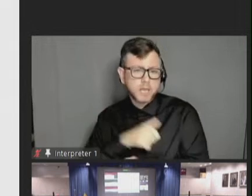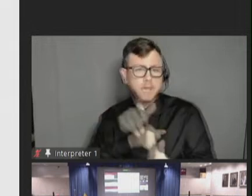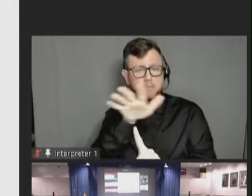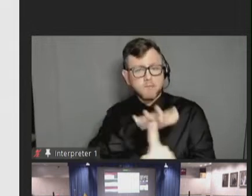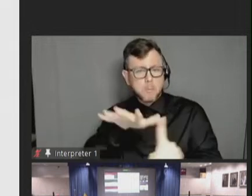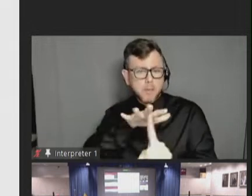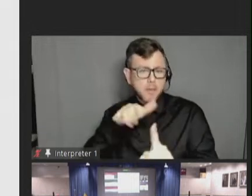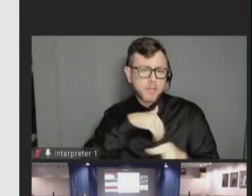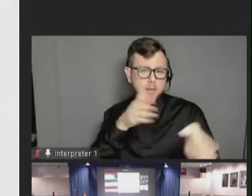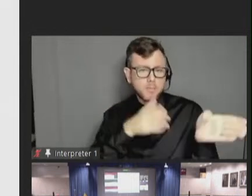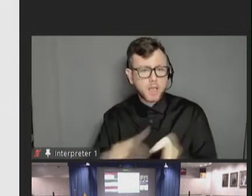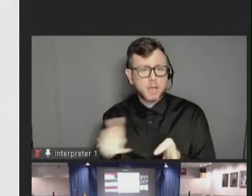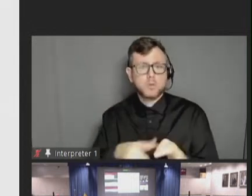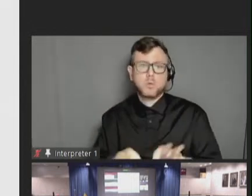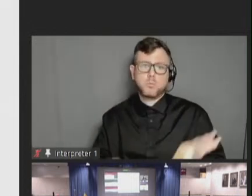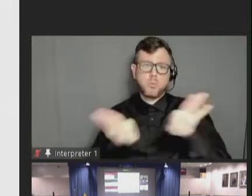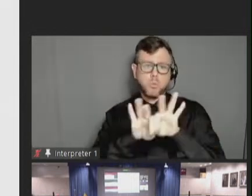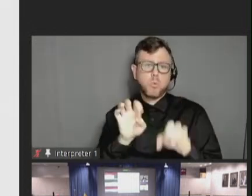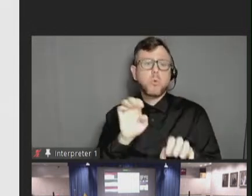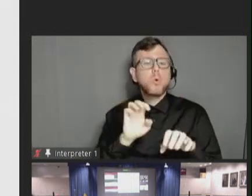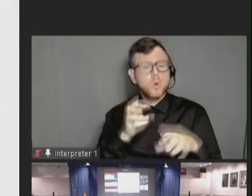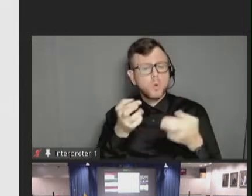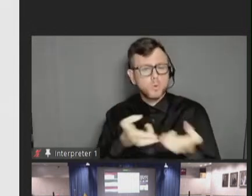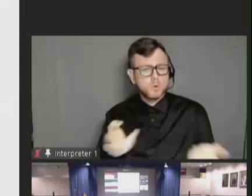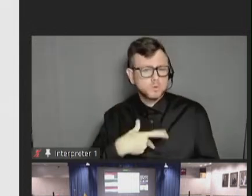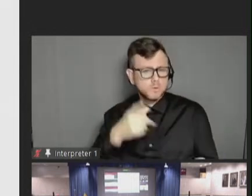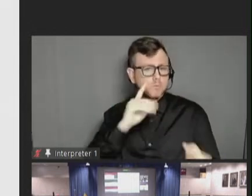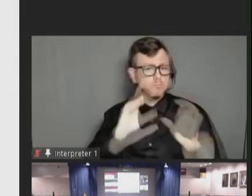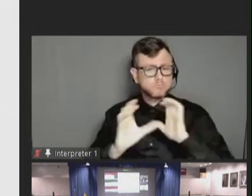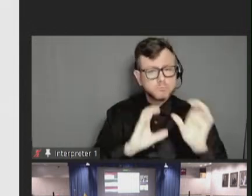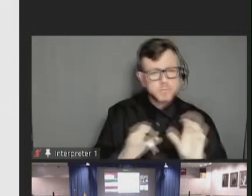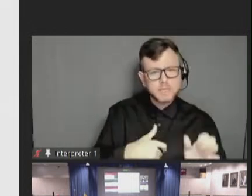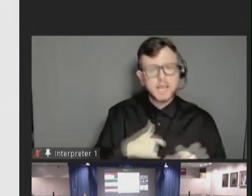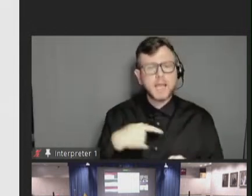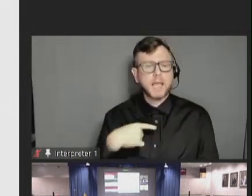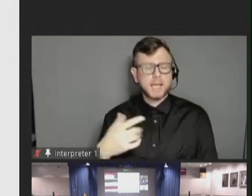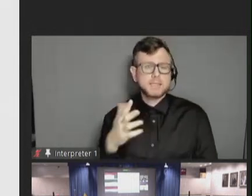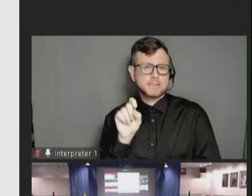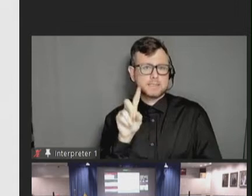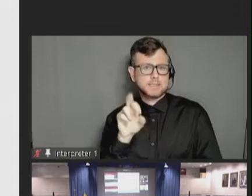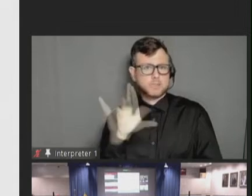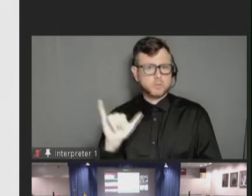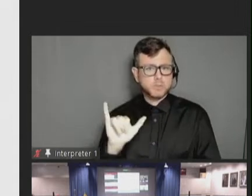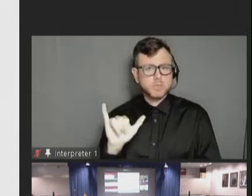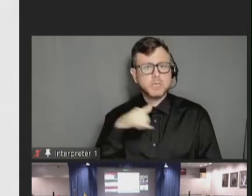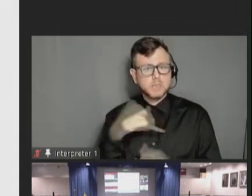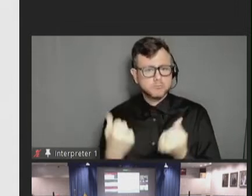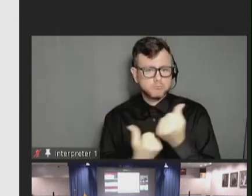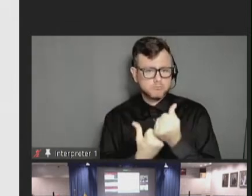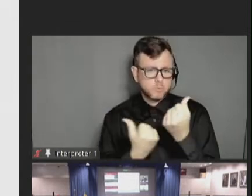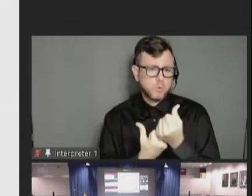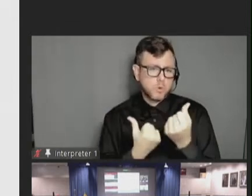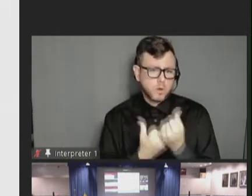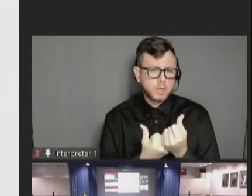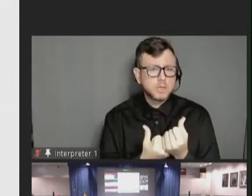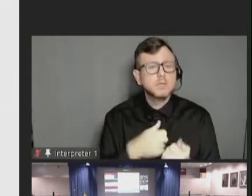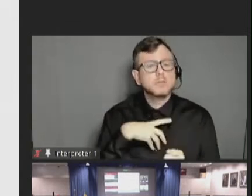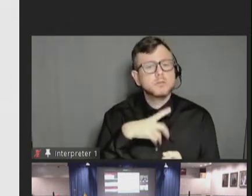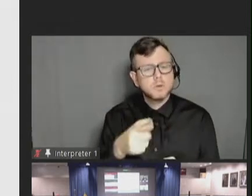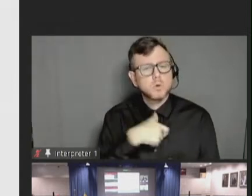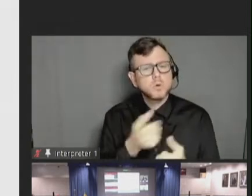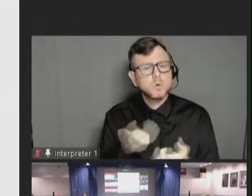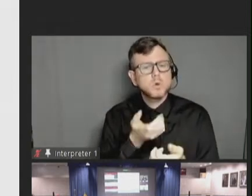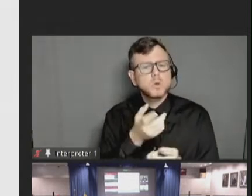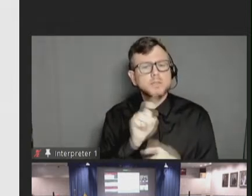injection tool options, and additional strategies. As we all know, there are a number of barriers to accessibility